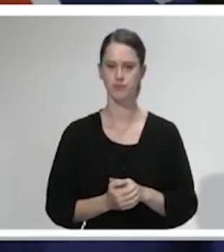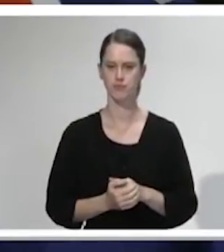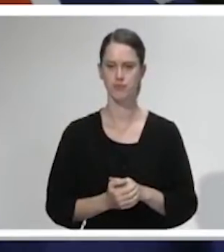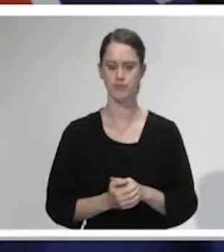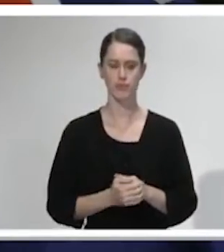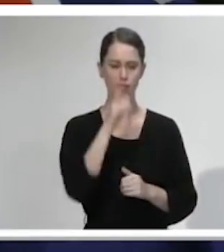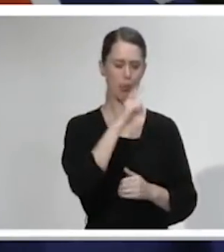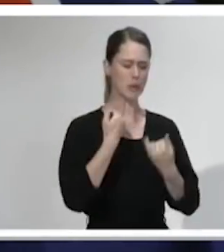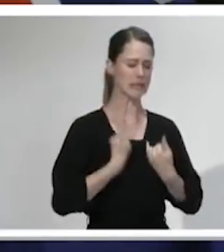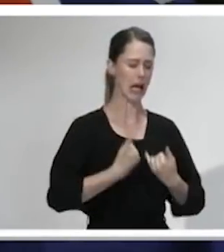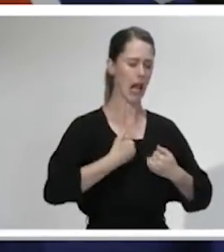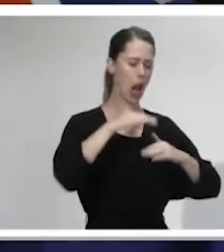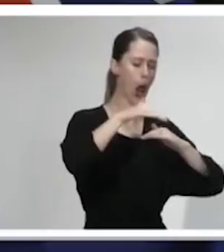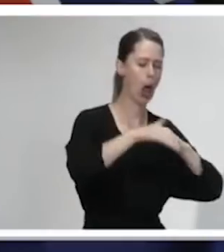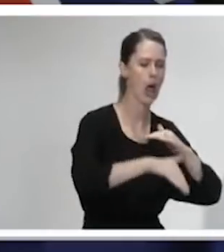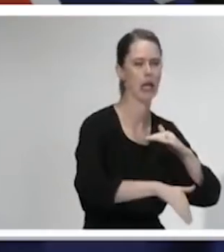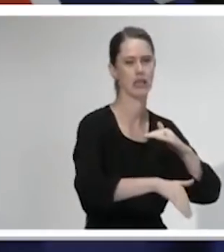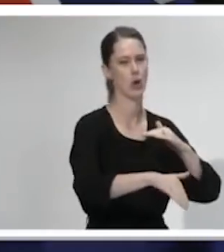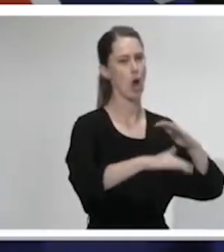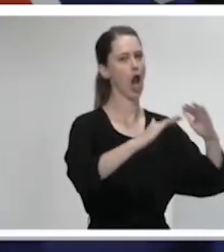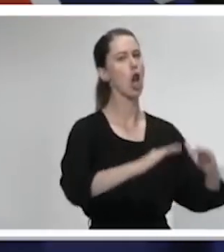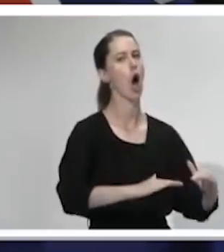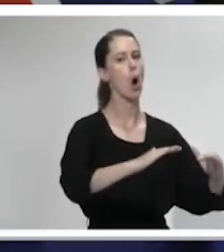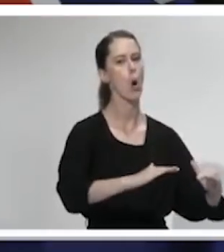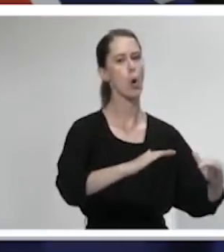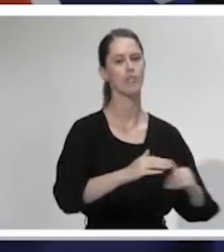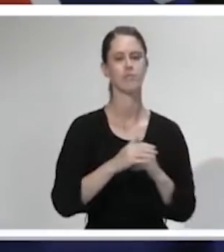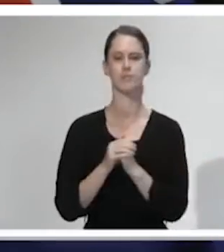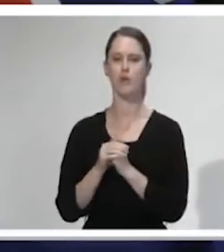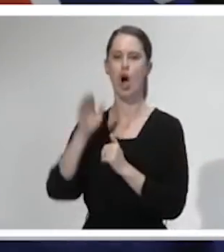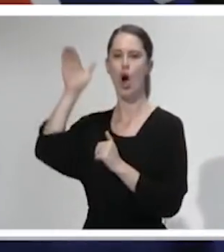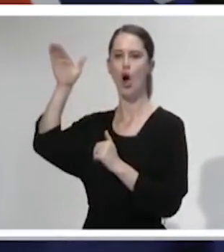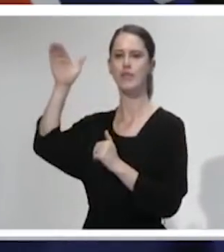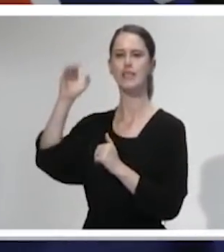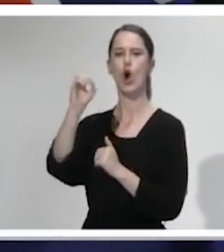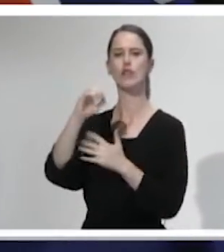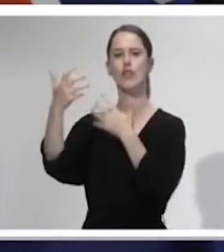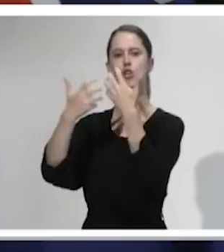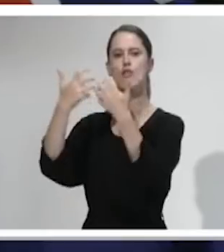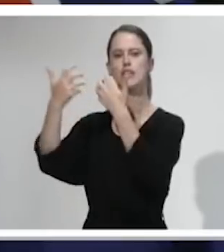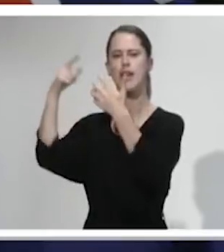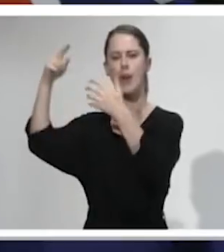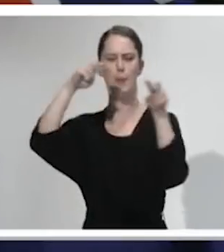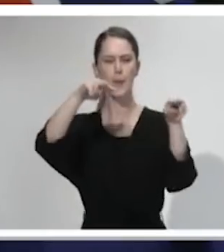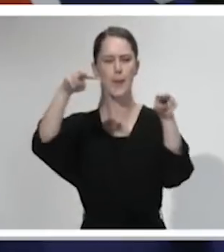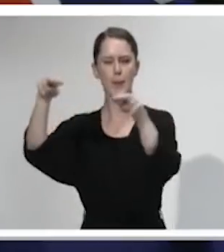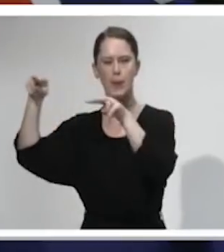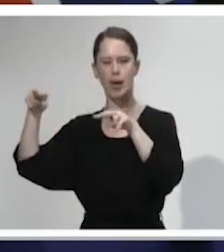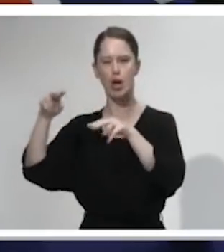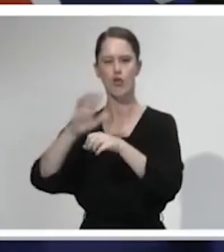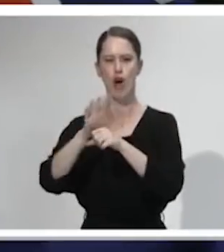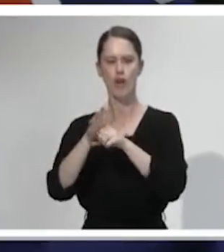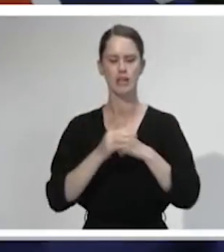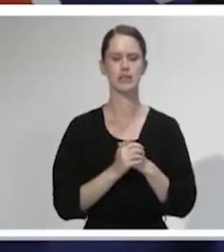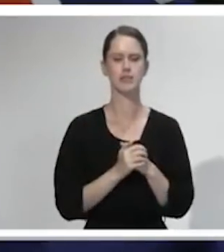of serious cases. And according to the Oxford University Coronavirus Government Response Tracker, one of the lowest